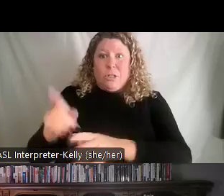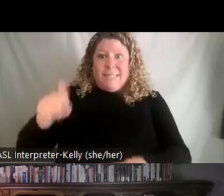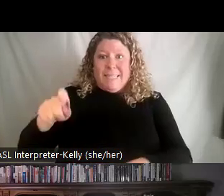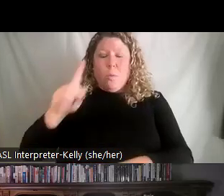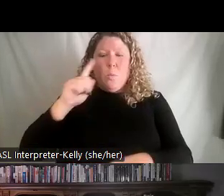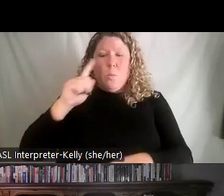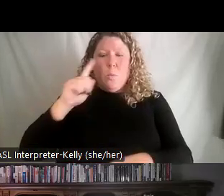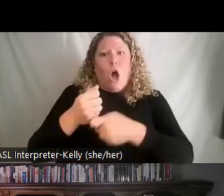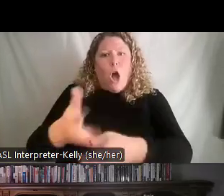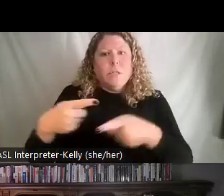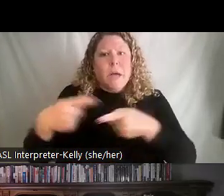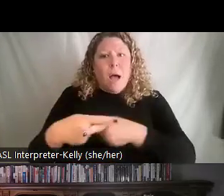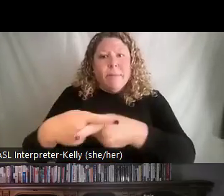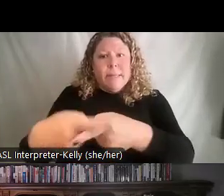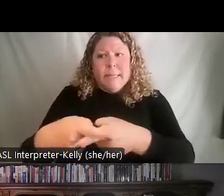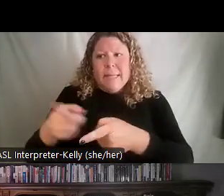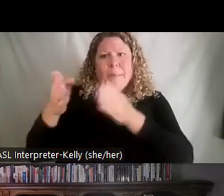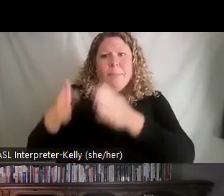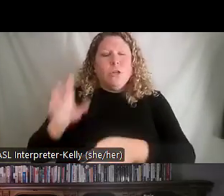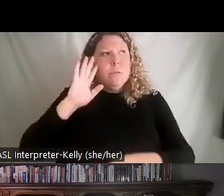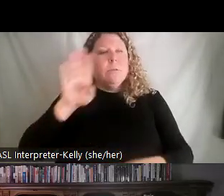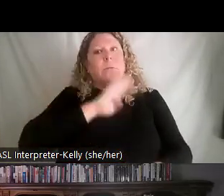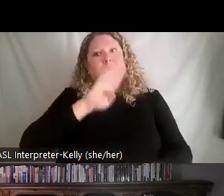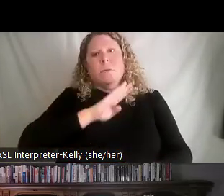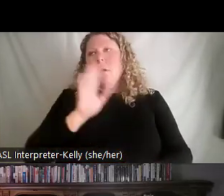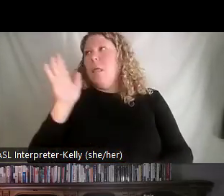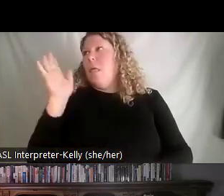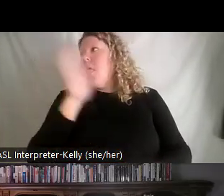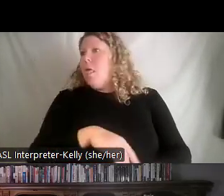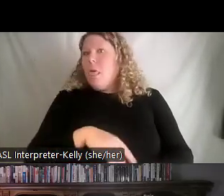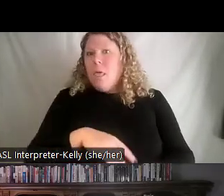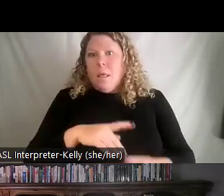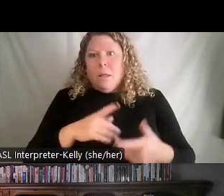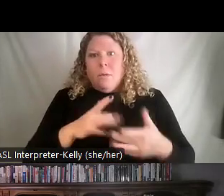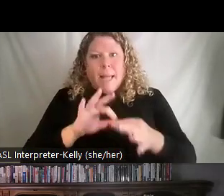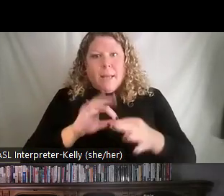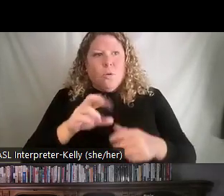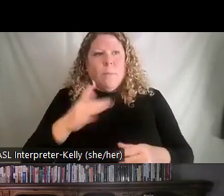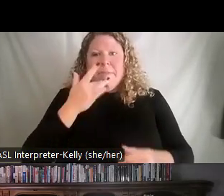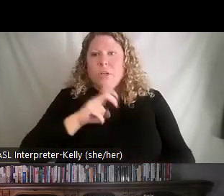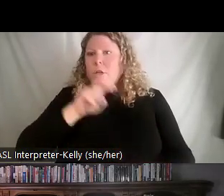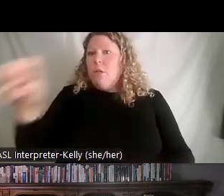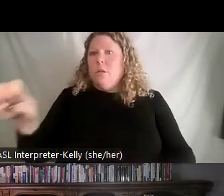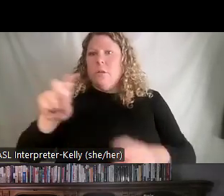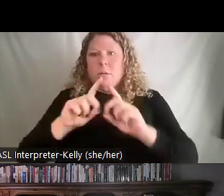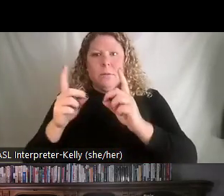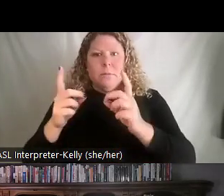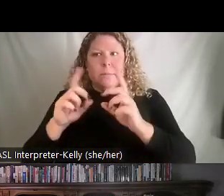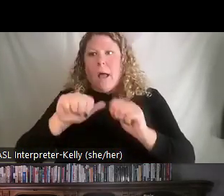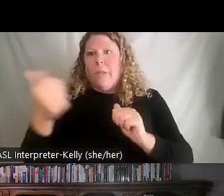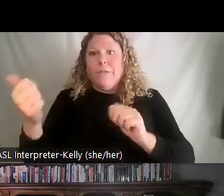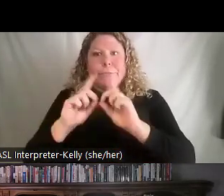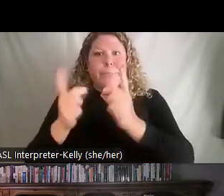it's going to drive the person out of the relationship or out of your department or out of your company or your organization.